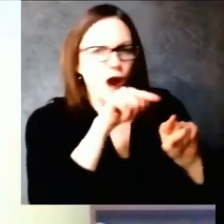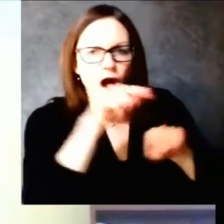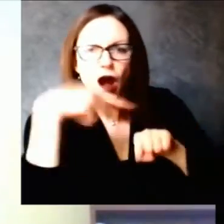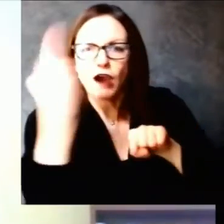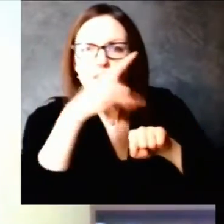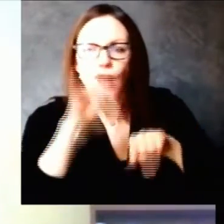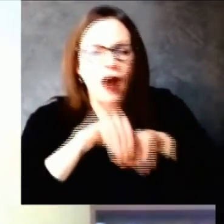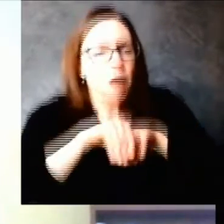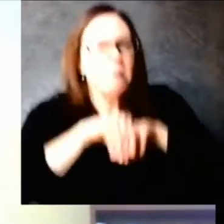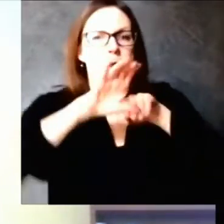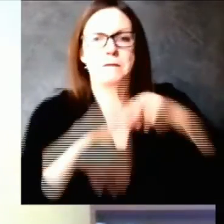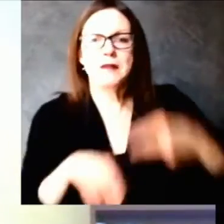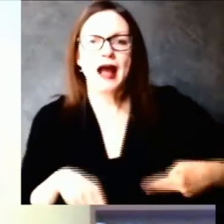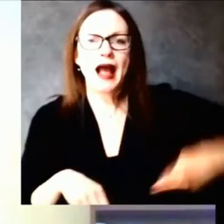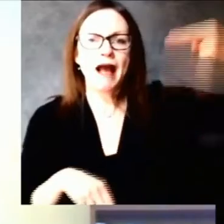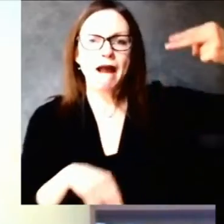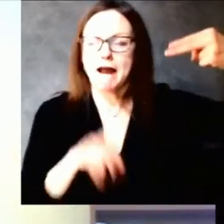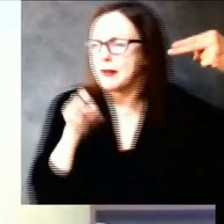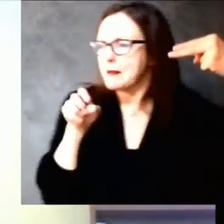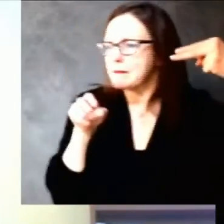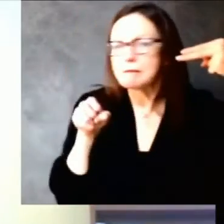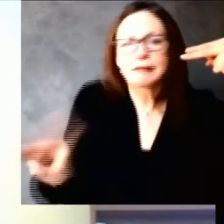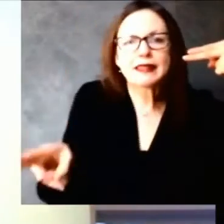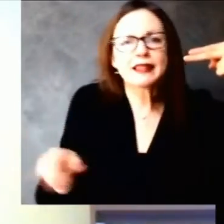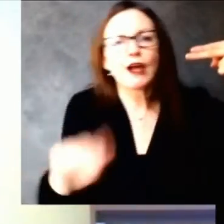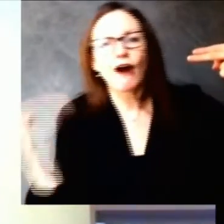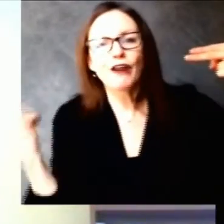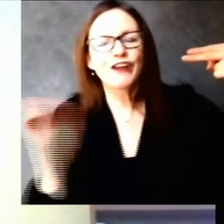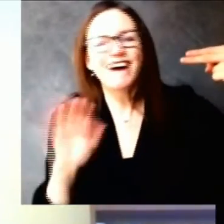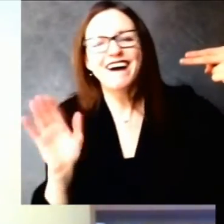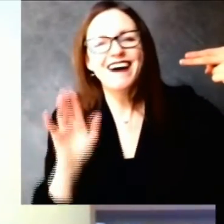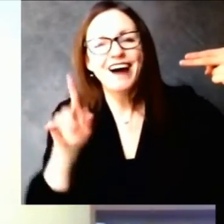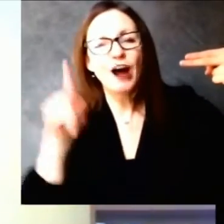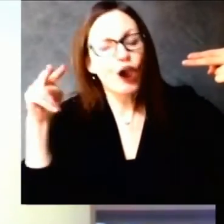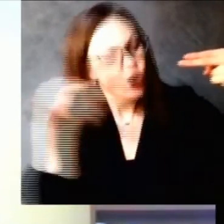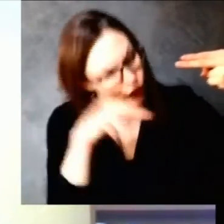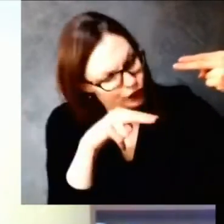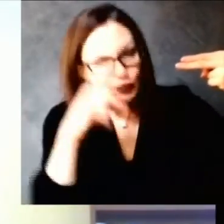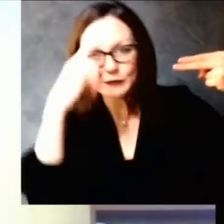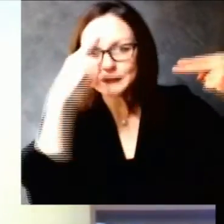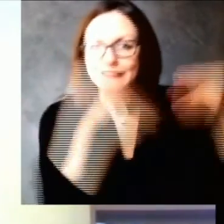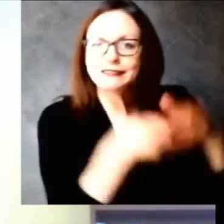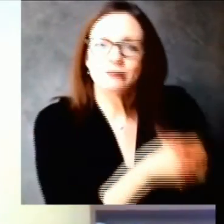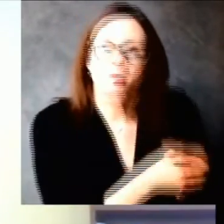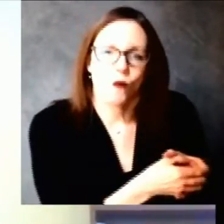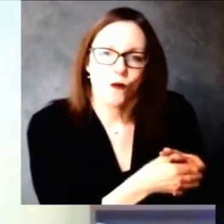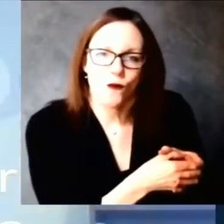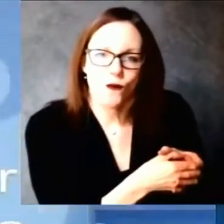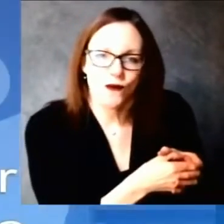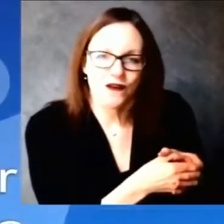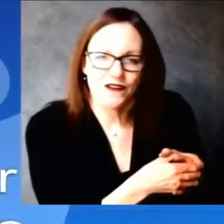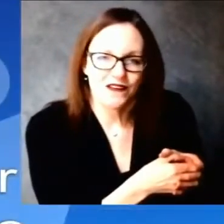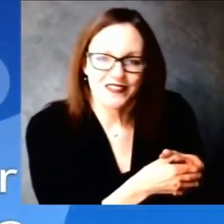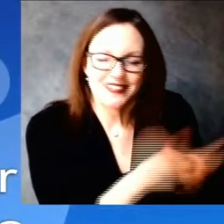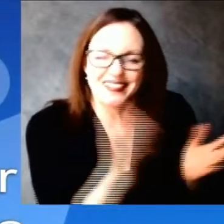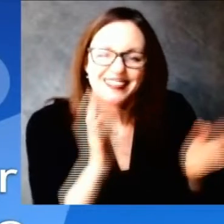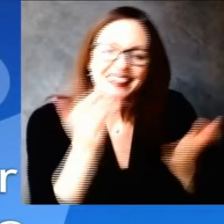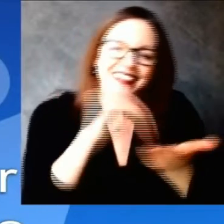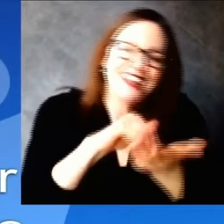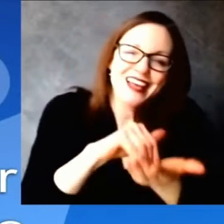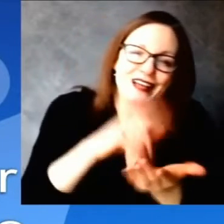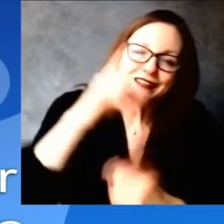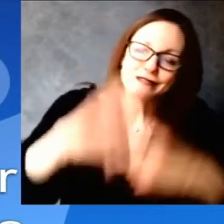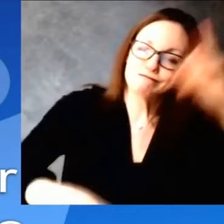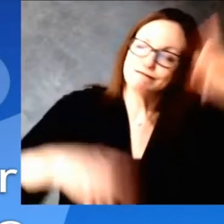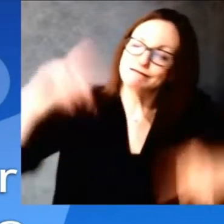and we're able to get vaccines in arms um very quickly thank you for that uh